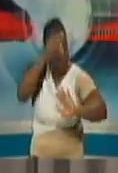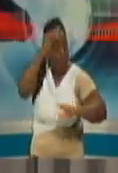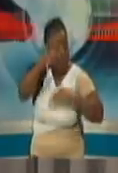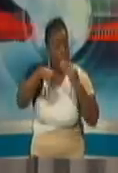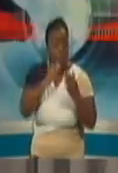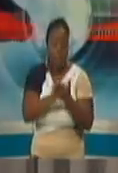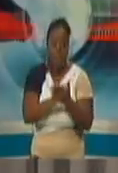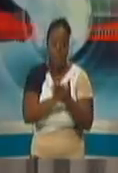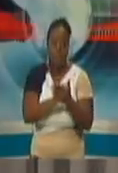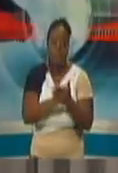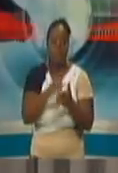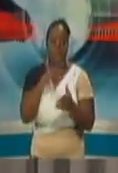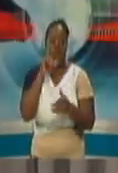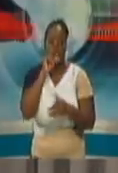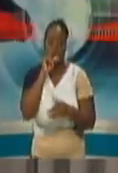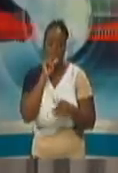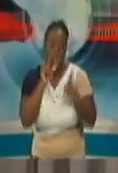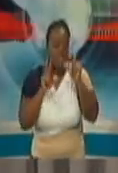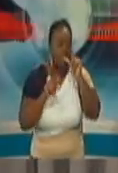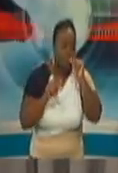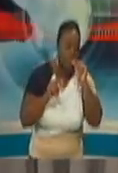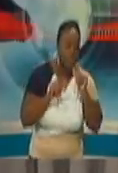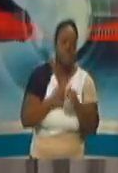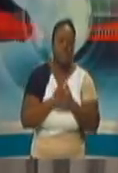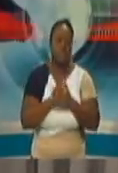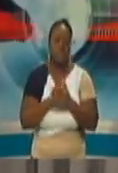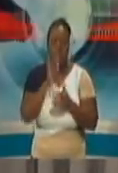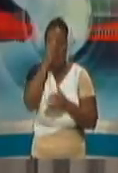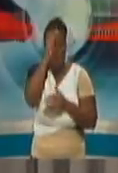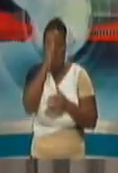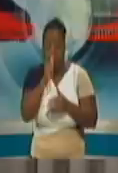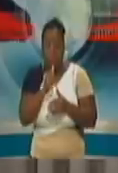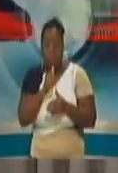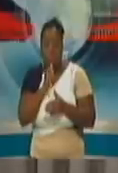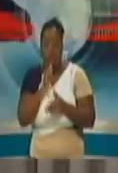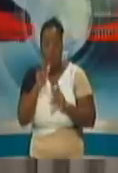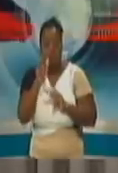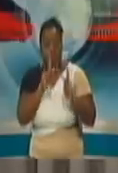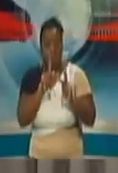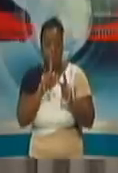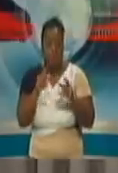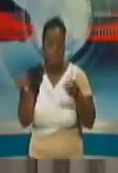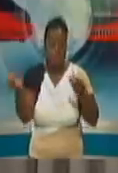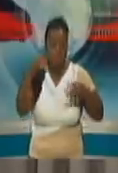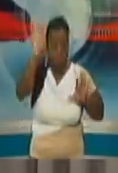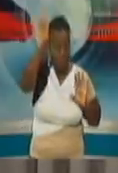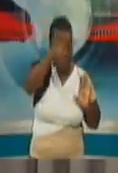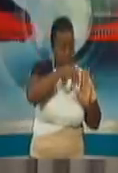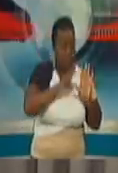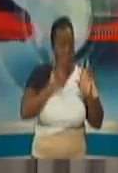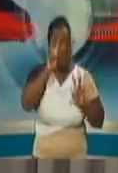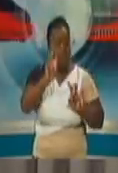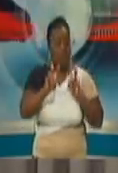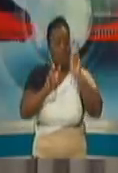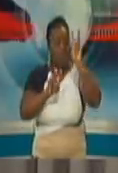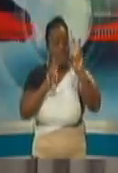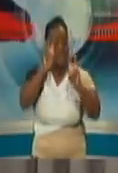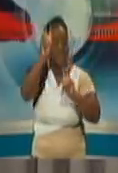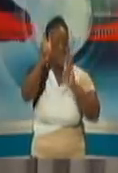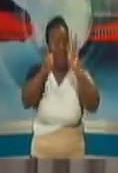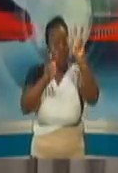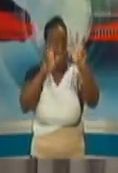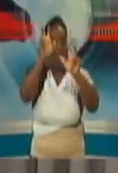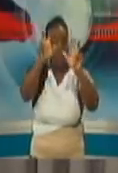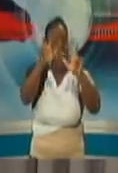the poultry industry. There have been a number of private sector interventions into agriculture as well. It's the way that we are going